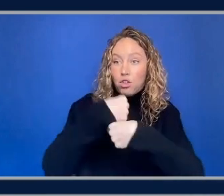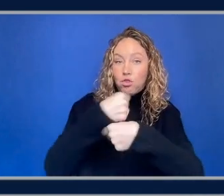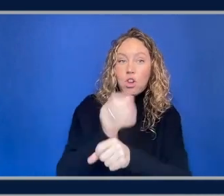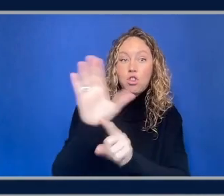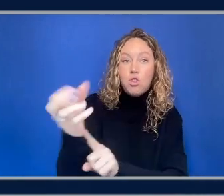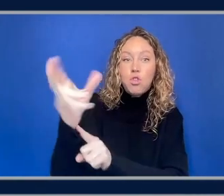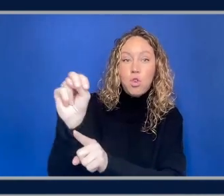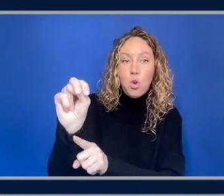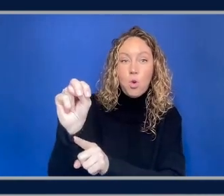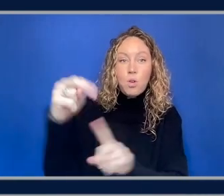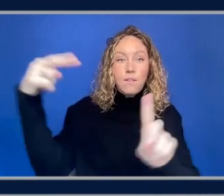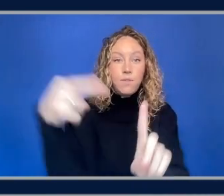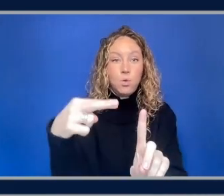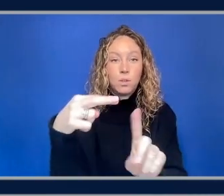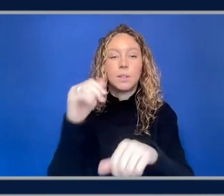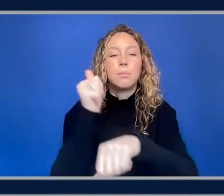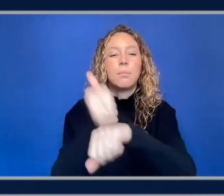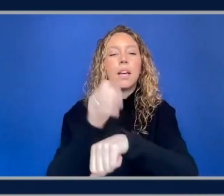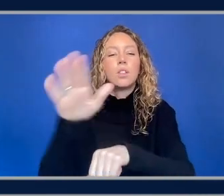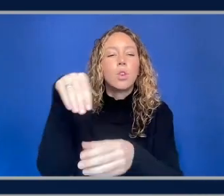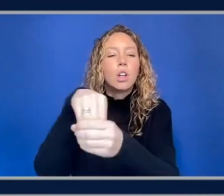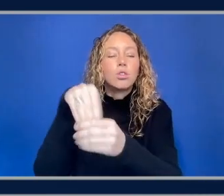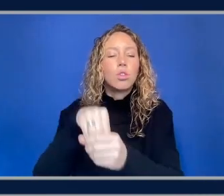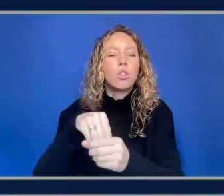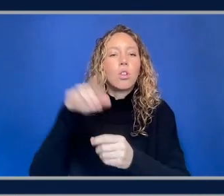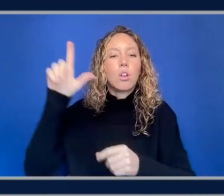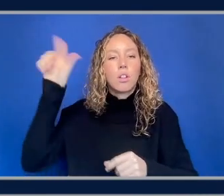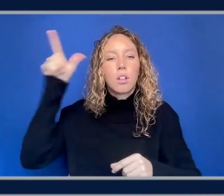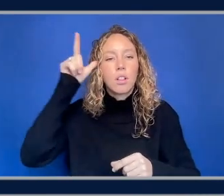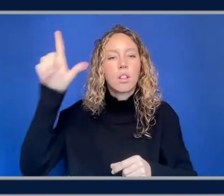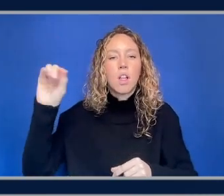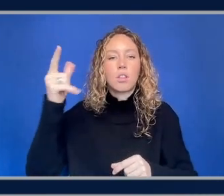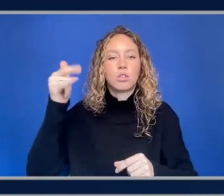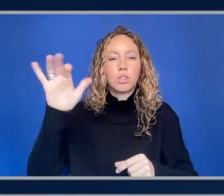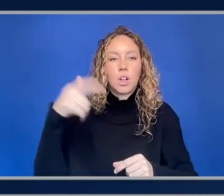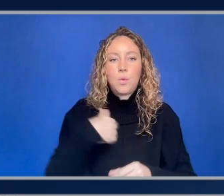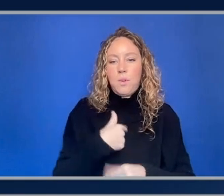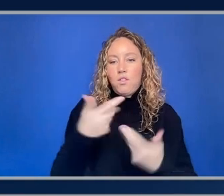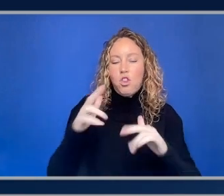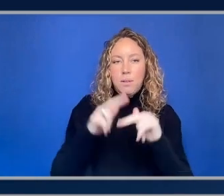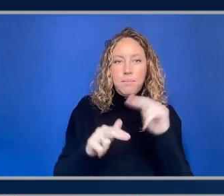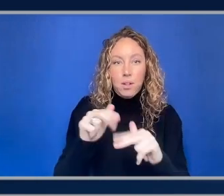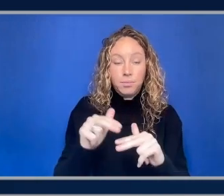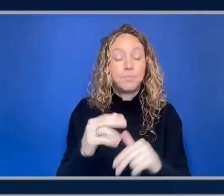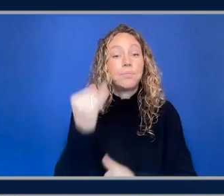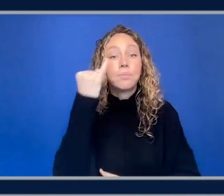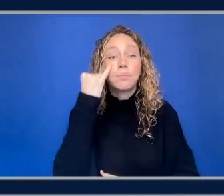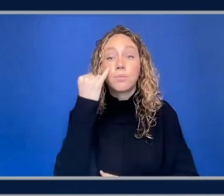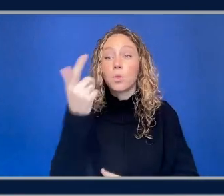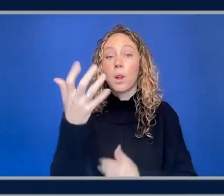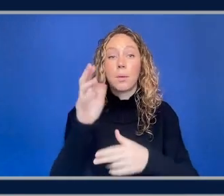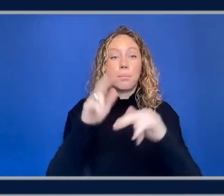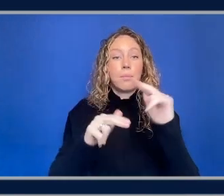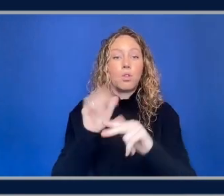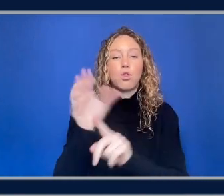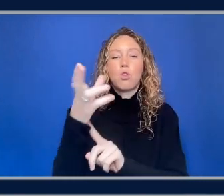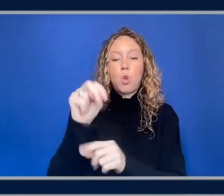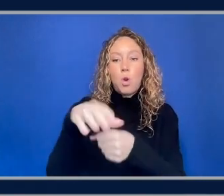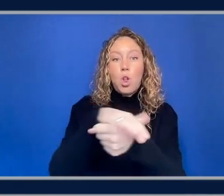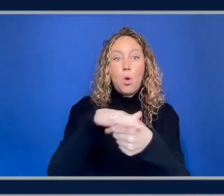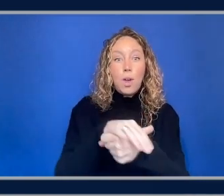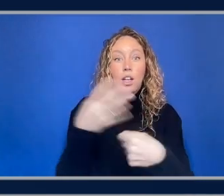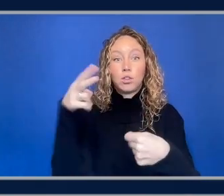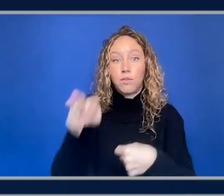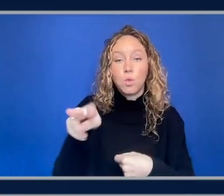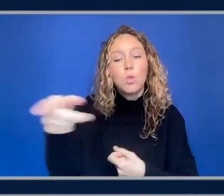based on the internal logic that kind of we have built in the component so if you wanted to build your own like location view you can do that